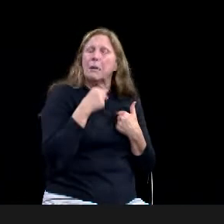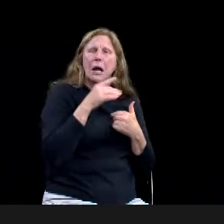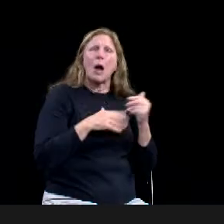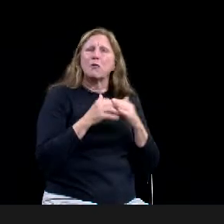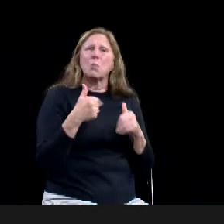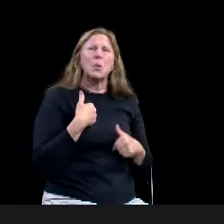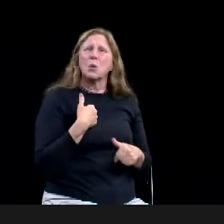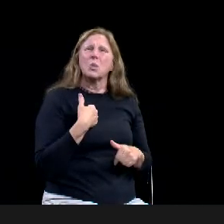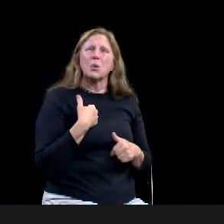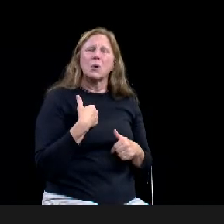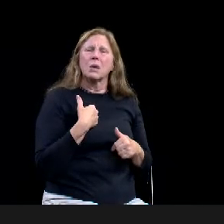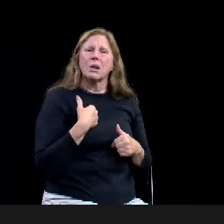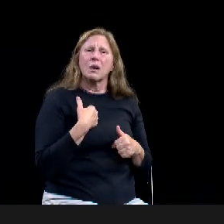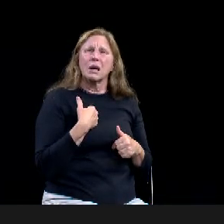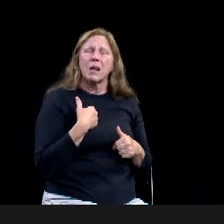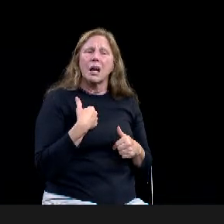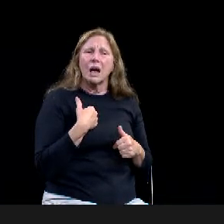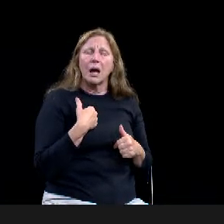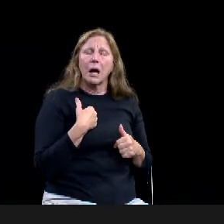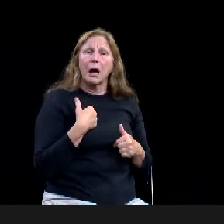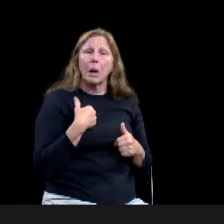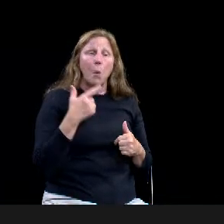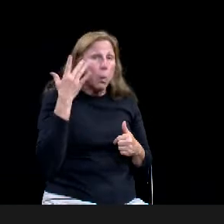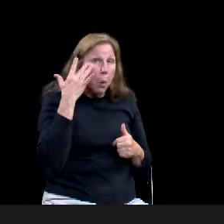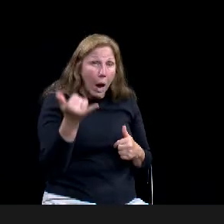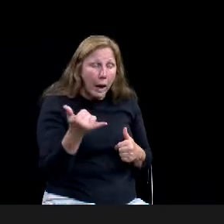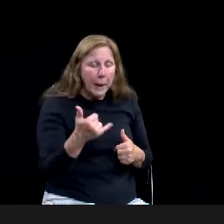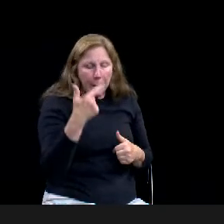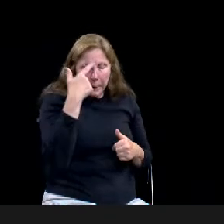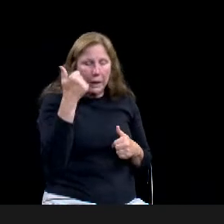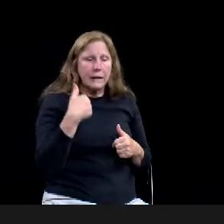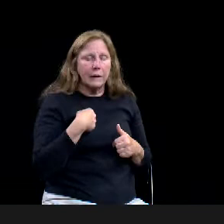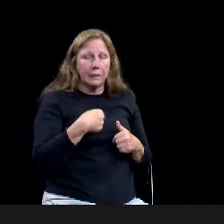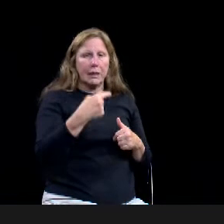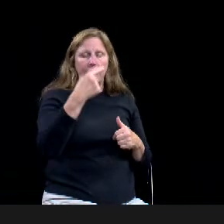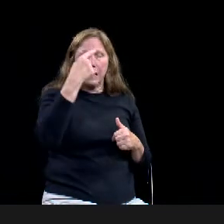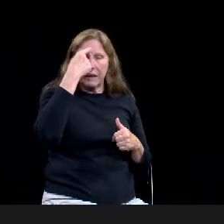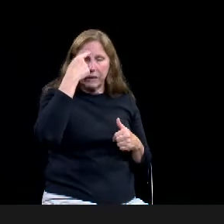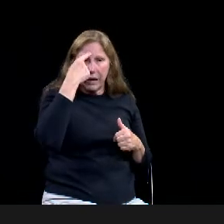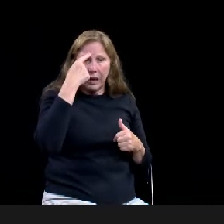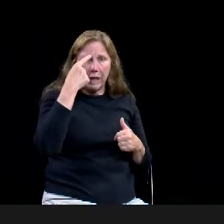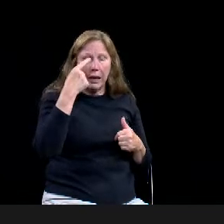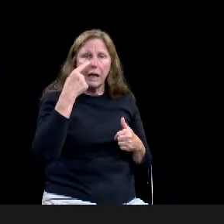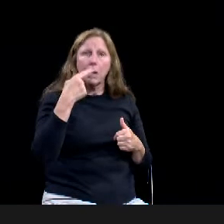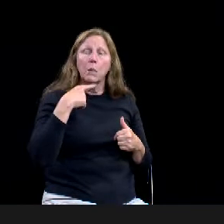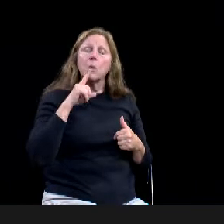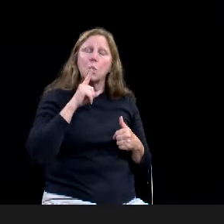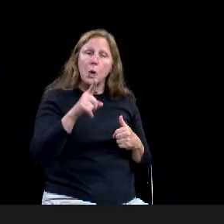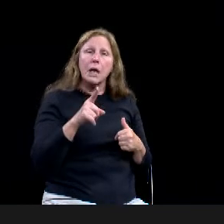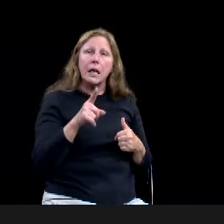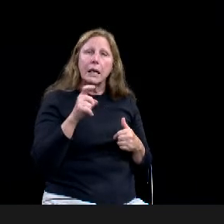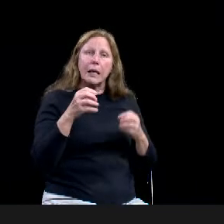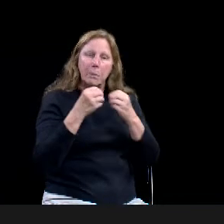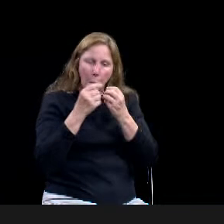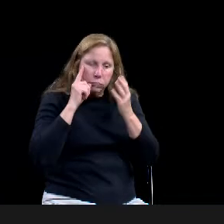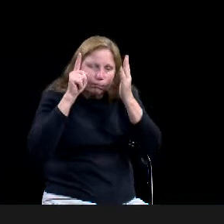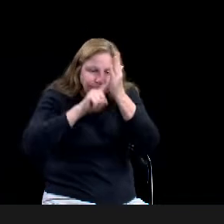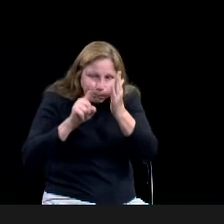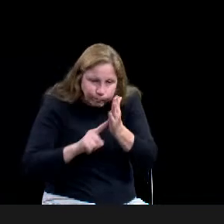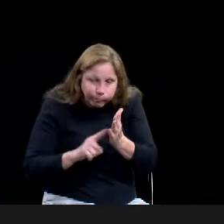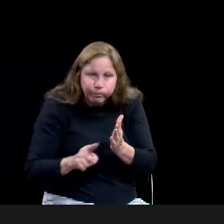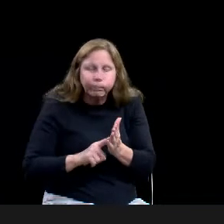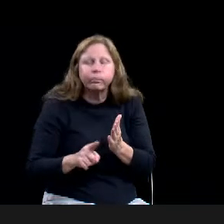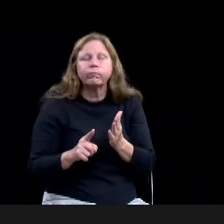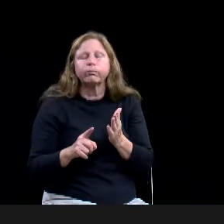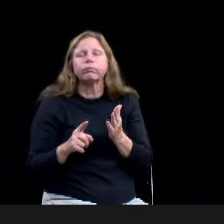uh, make a deeper dive into, into this area. And, you know, knowing what we know today that we